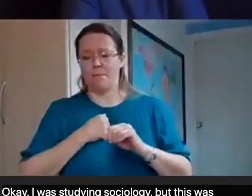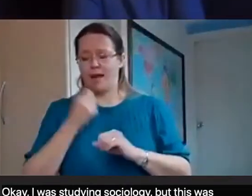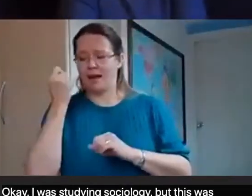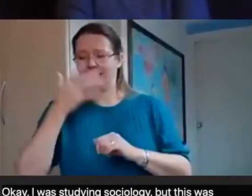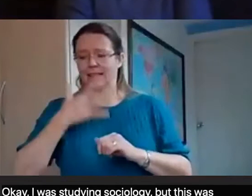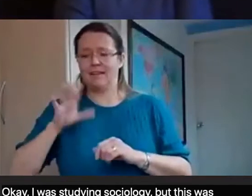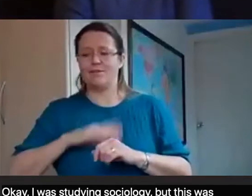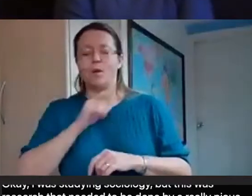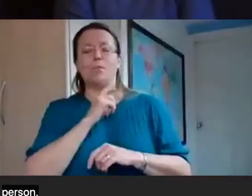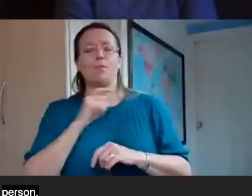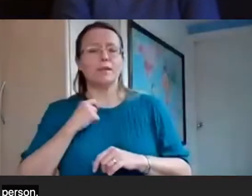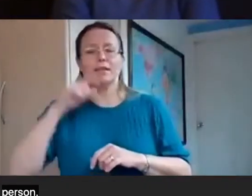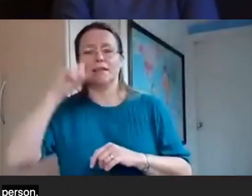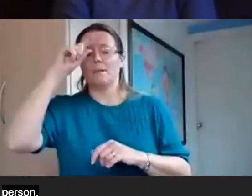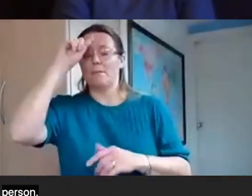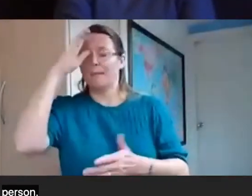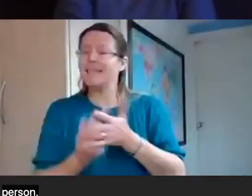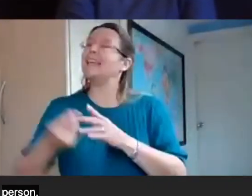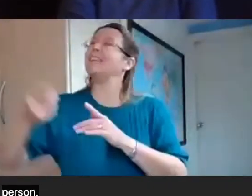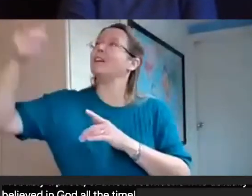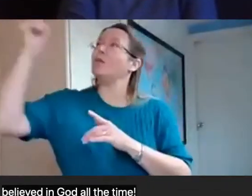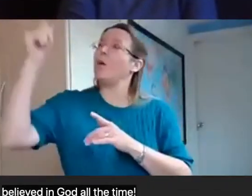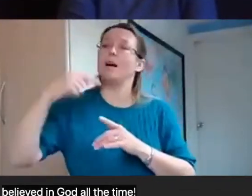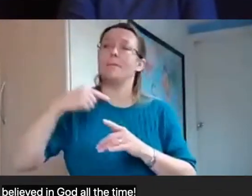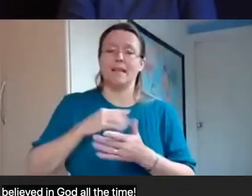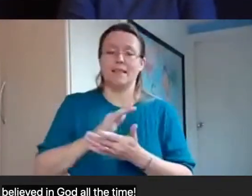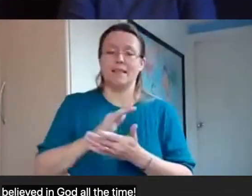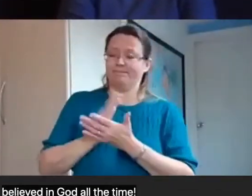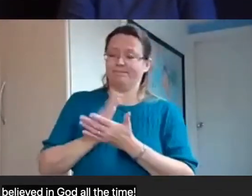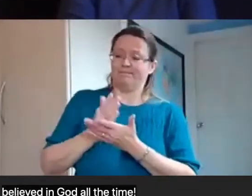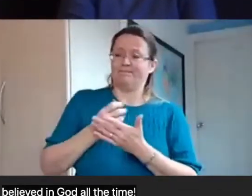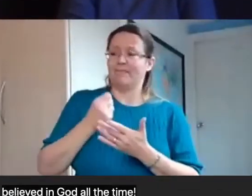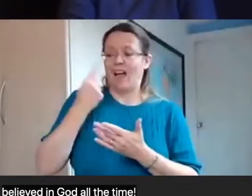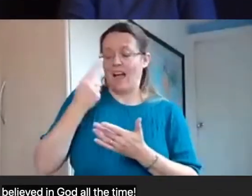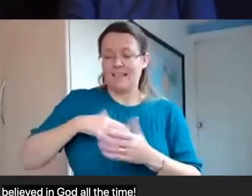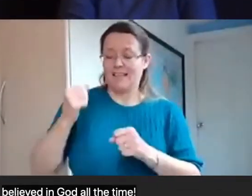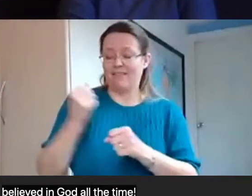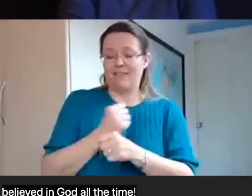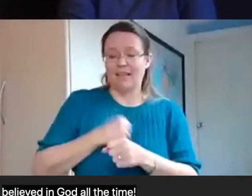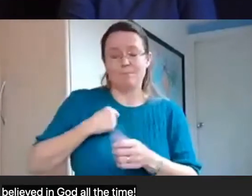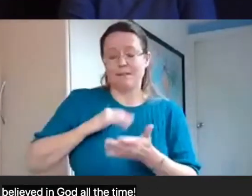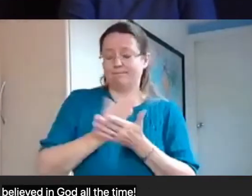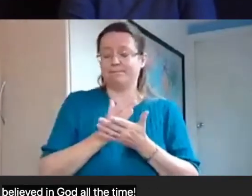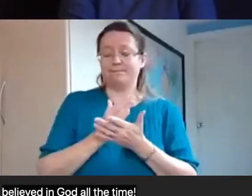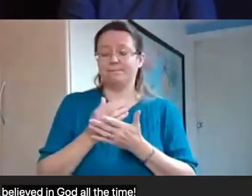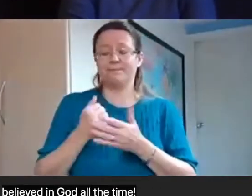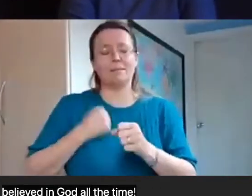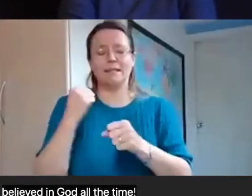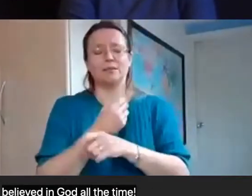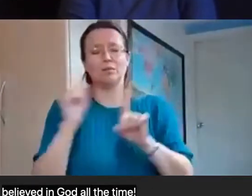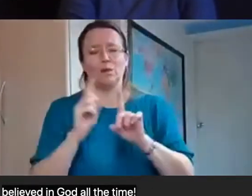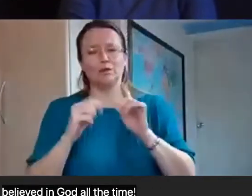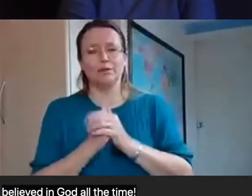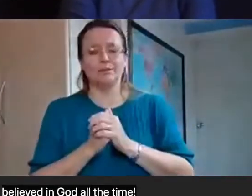actually believed in God all the time, and definitely not by someone who was wrong and needed fixing. But after about a